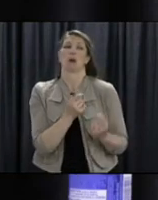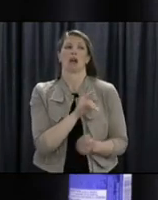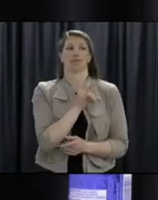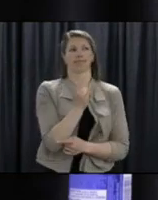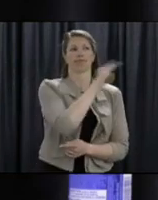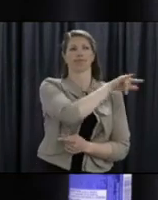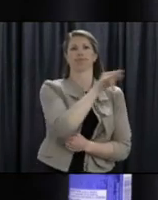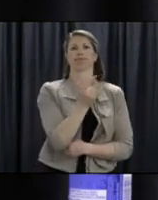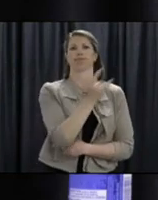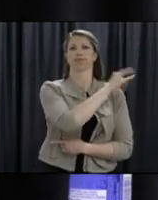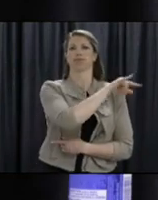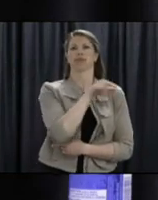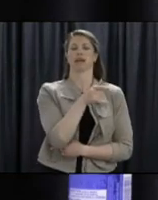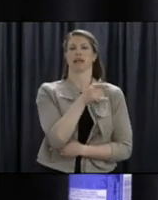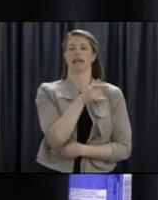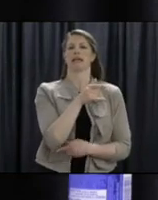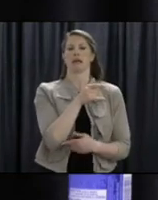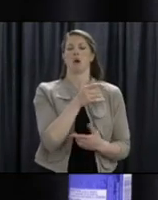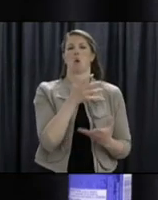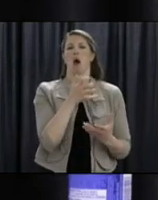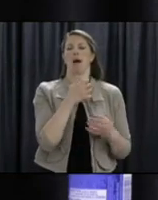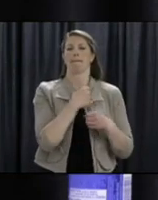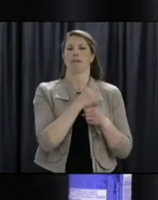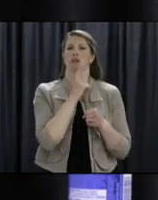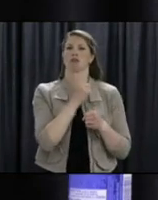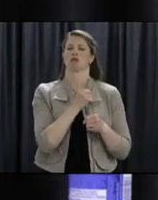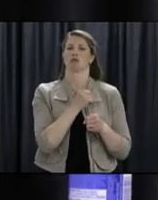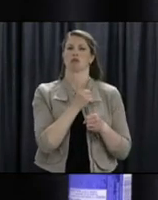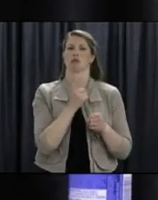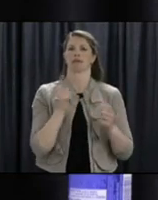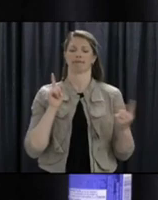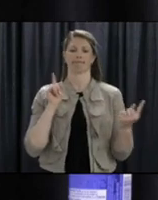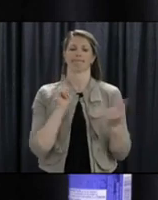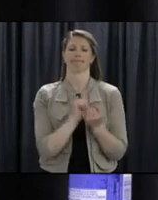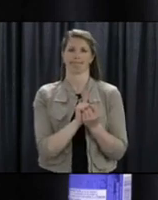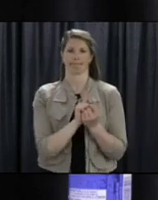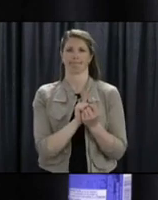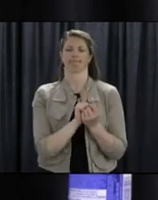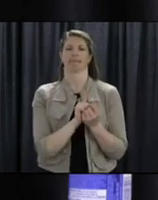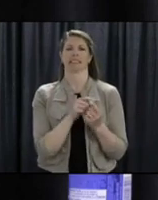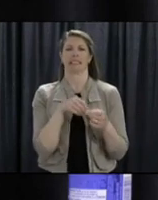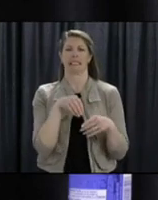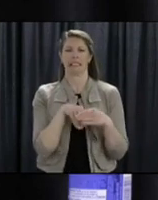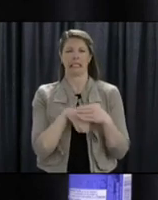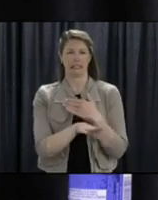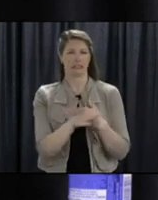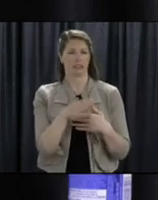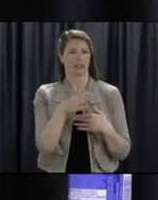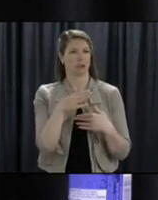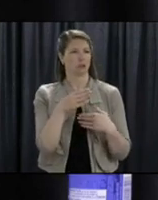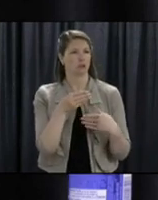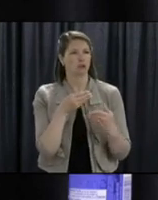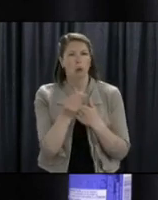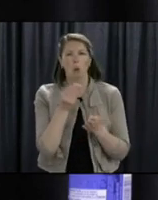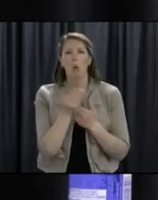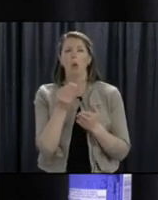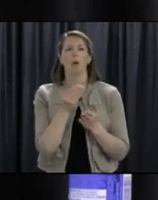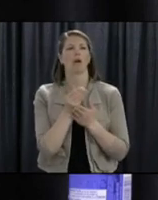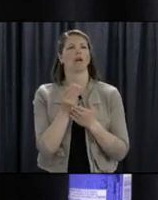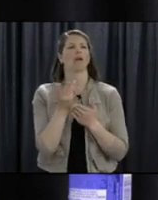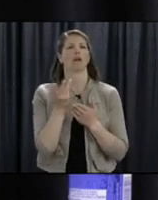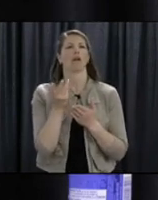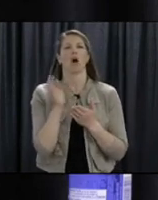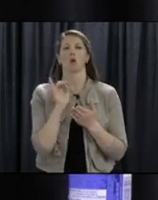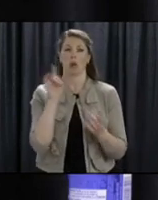know, we want to reduce the risk of them running into people in a higher risk situation such as indoors or into a higher